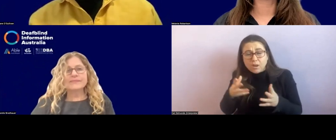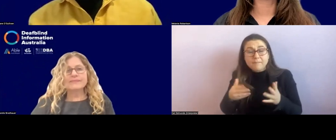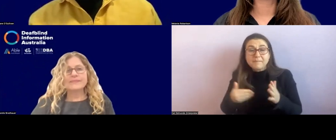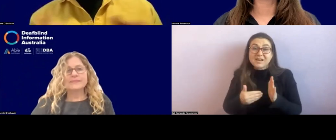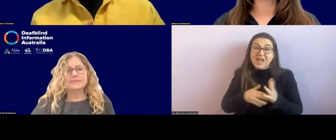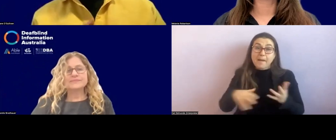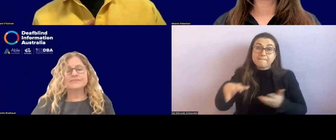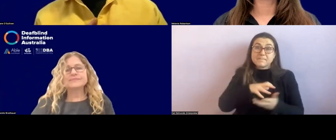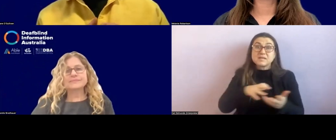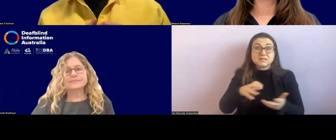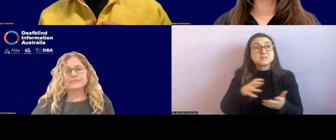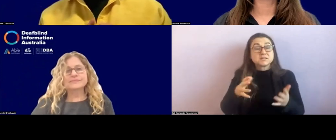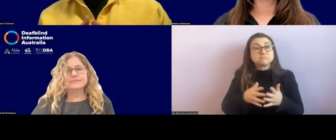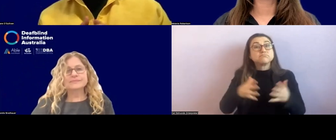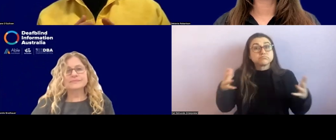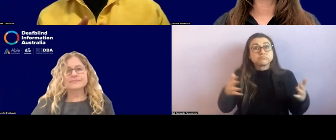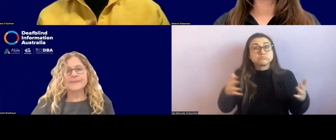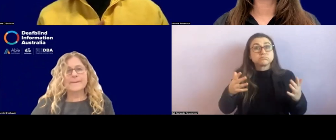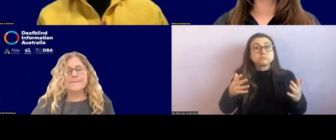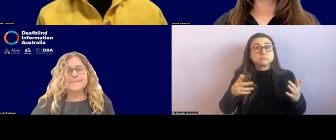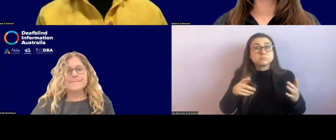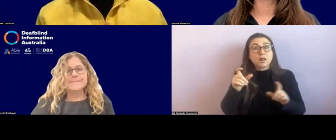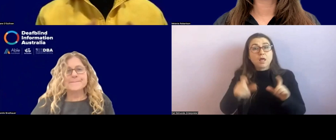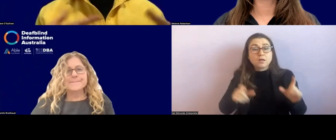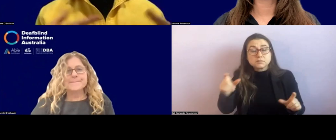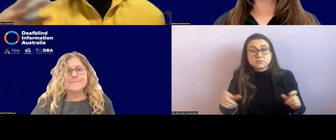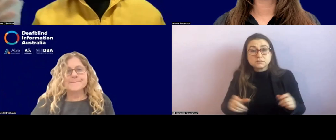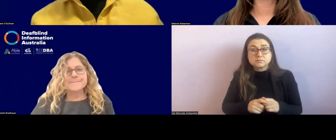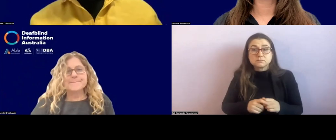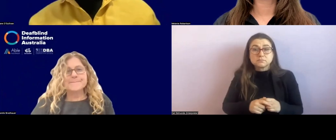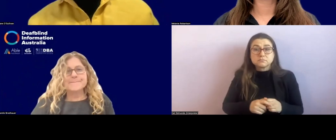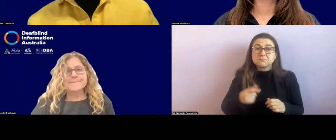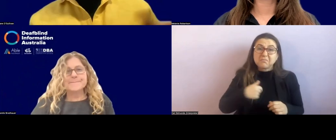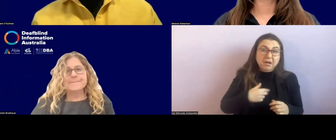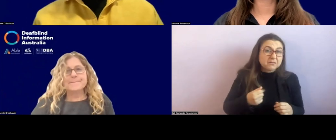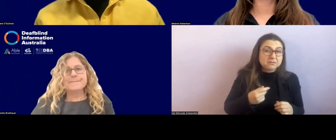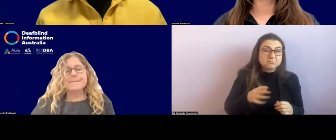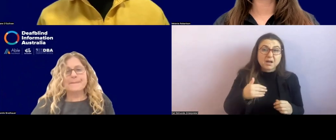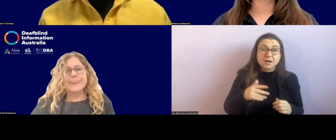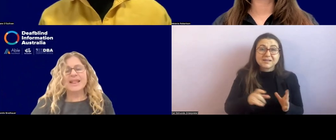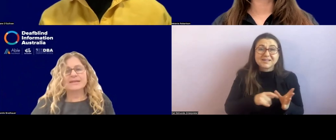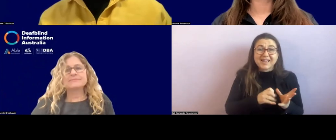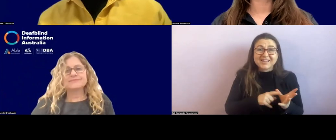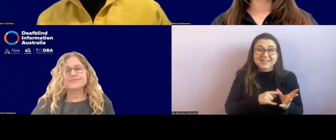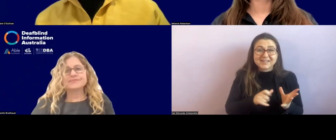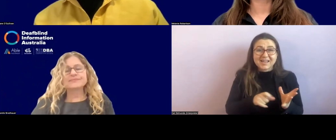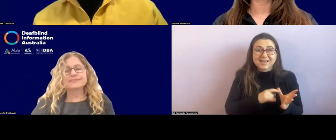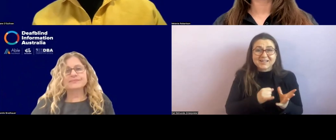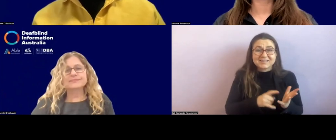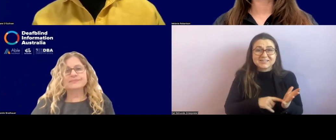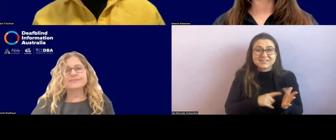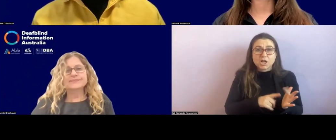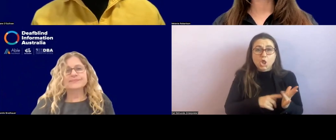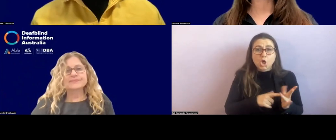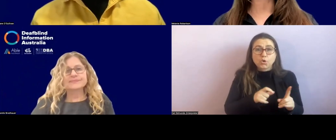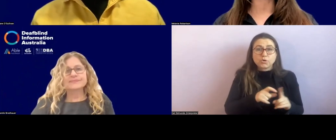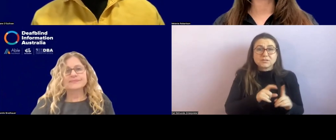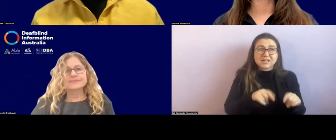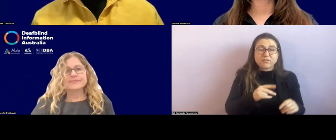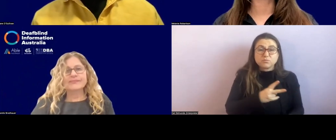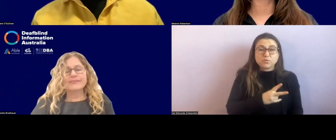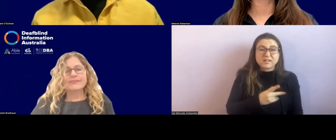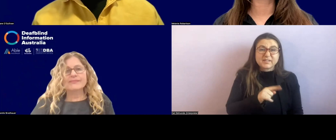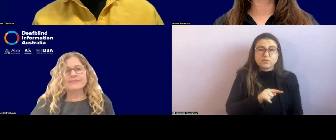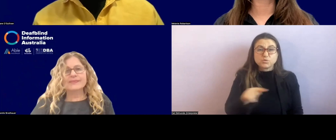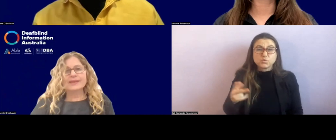it's quite large. Um, I've had caseloads range from 27 to 80, depending on, what's happening. And that can